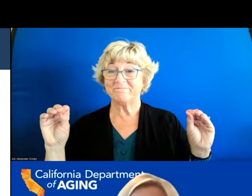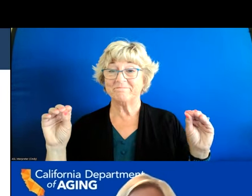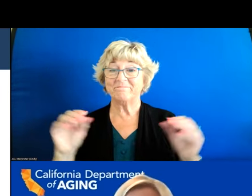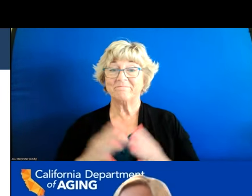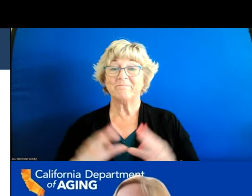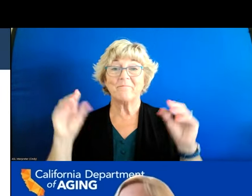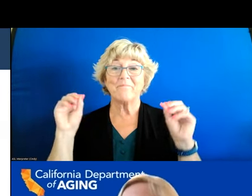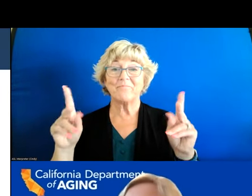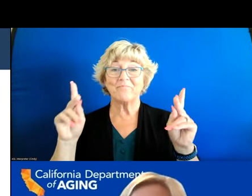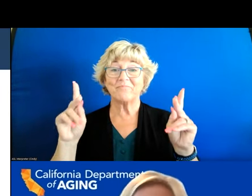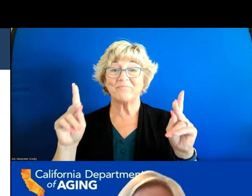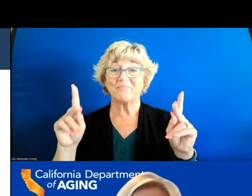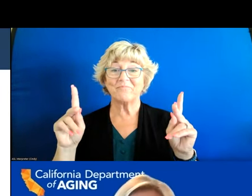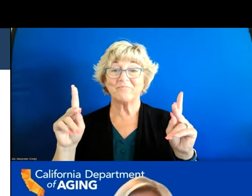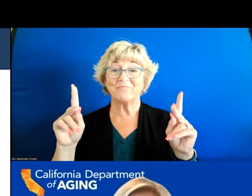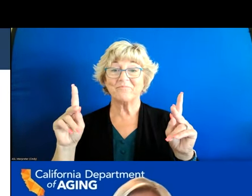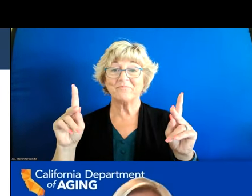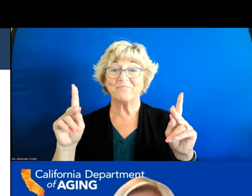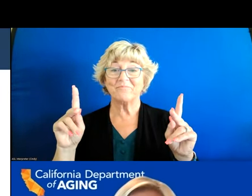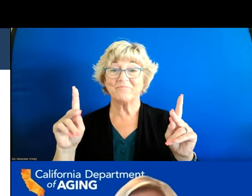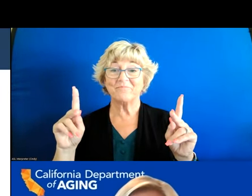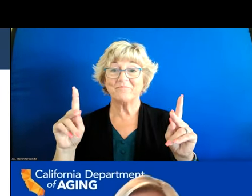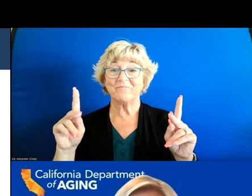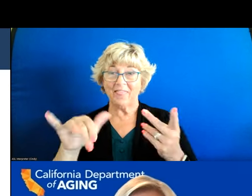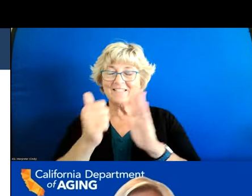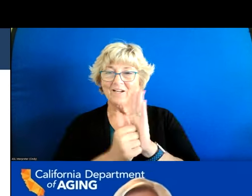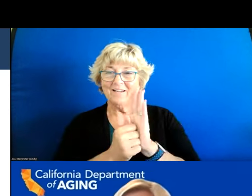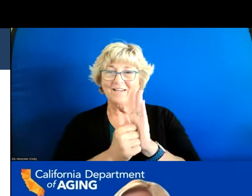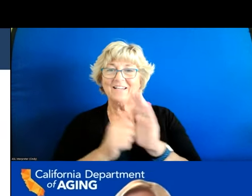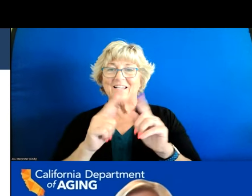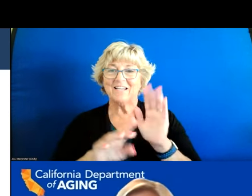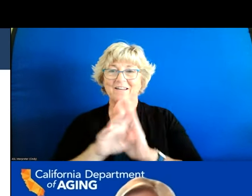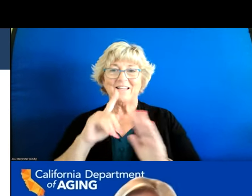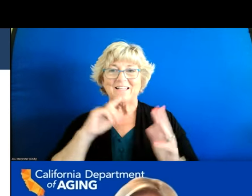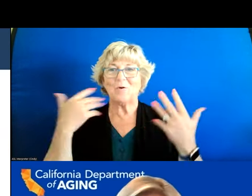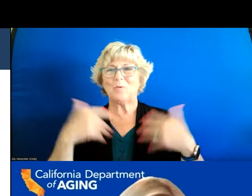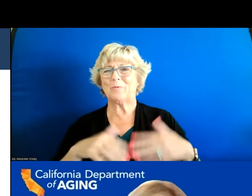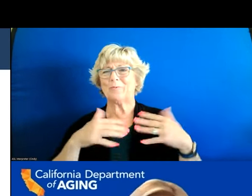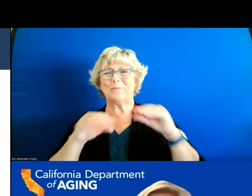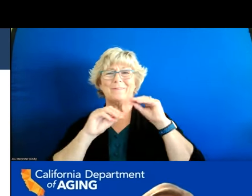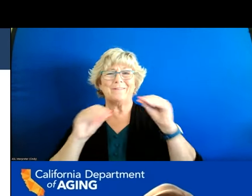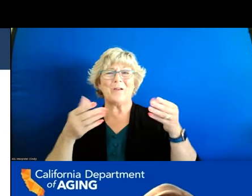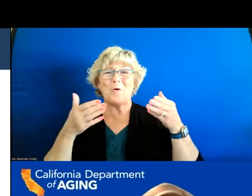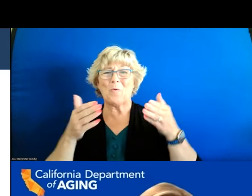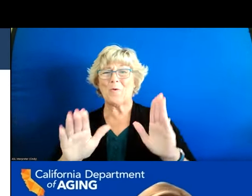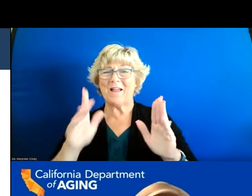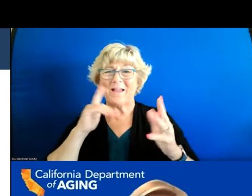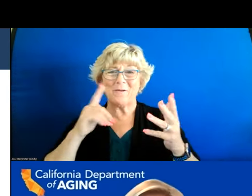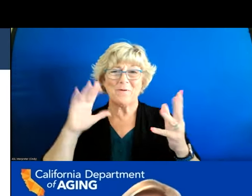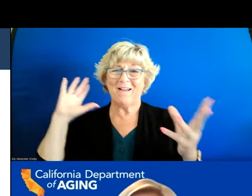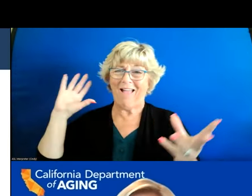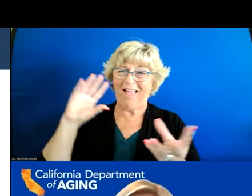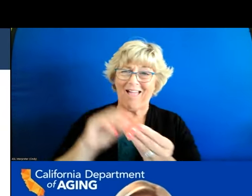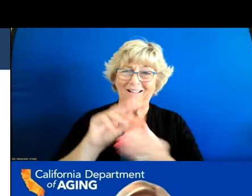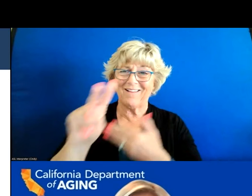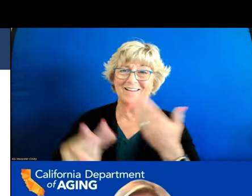all right gosh when i saw this agenda and we were working on developing it i thought there's no way we're gonna do all that in